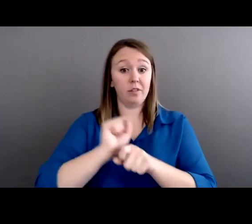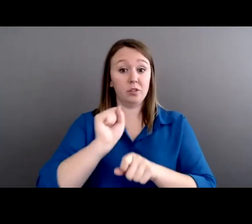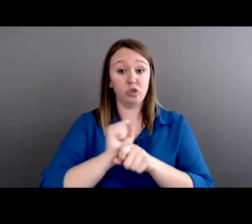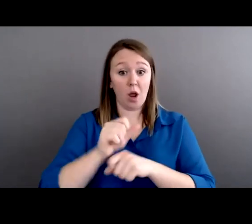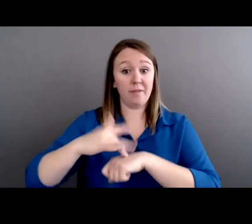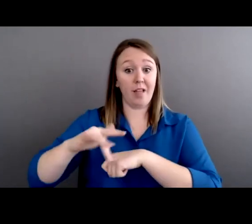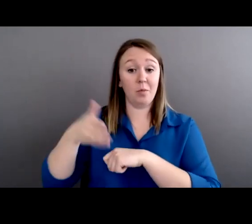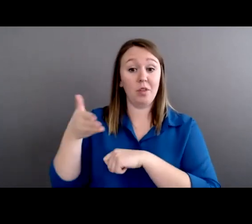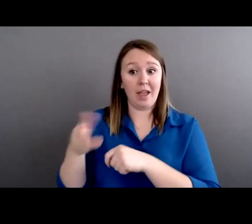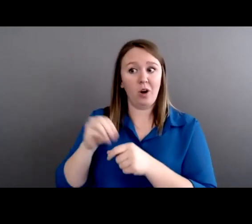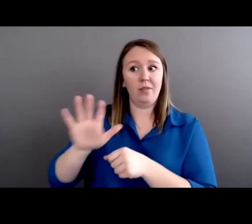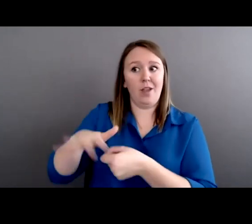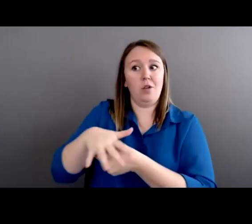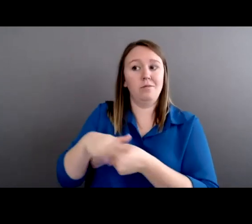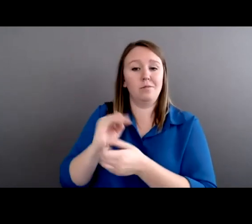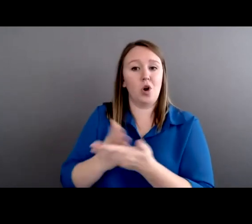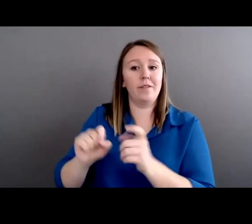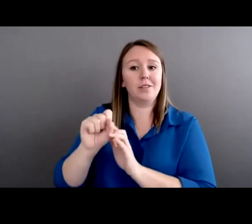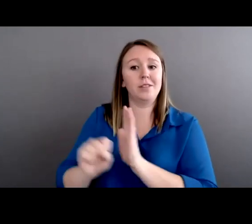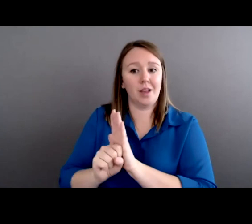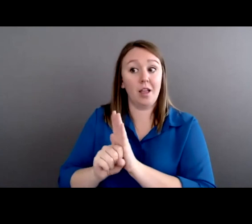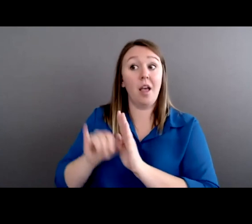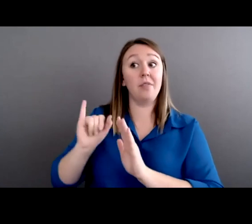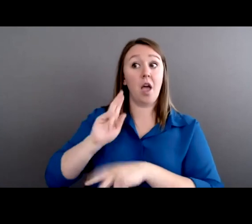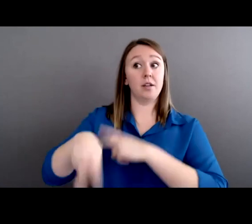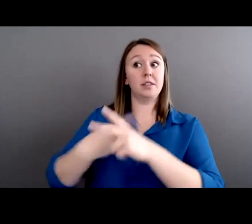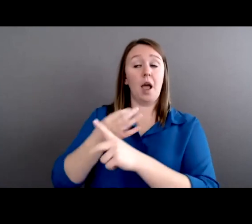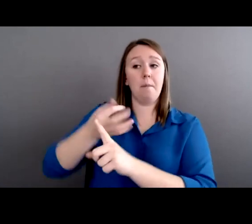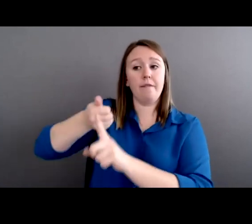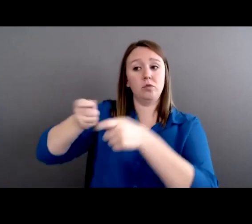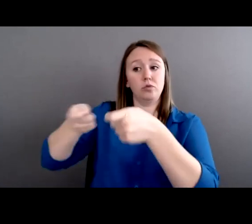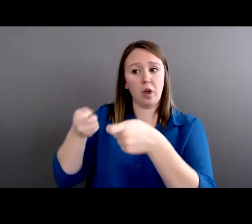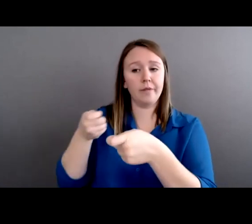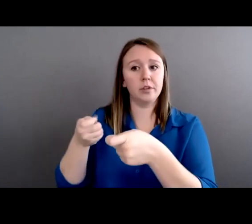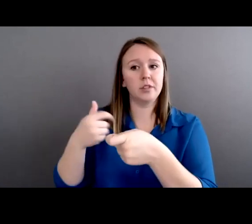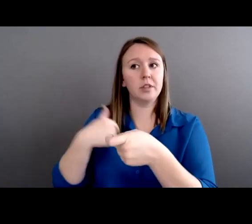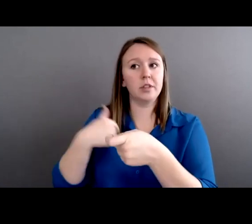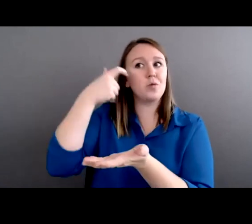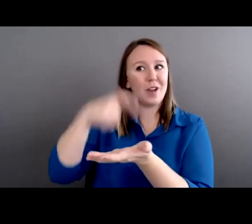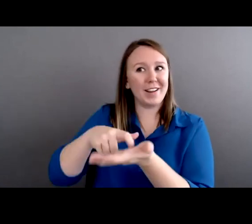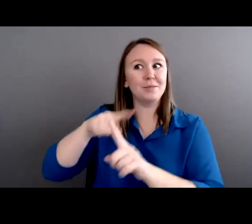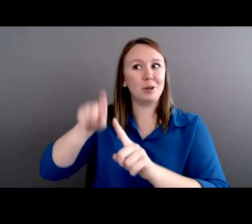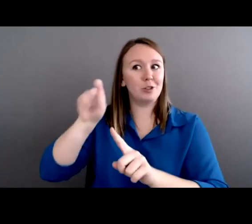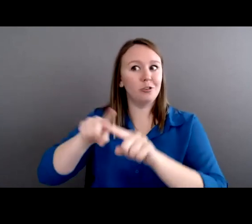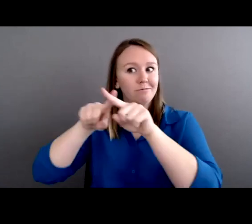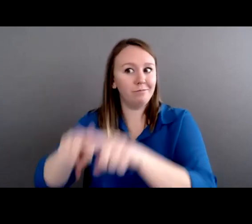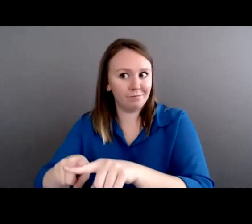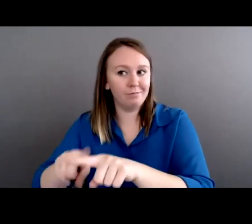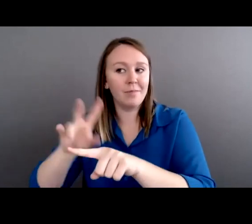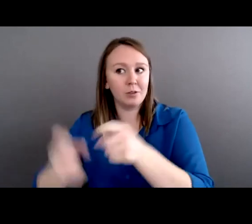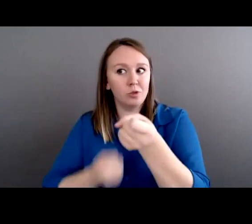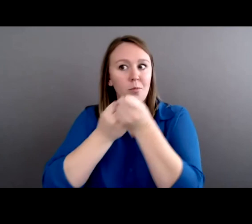the state. So that also is a form of sovereignty that we're not recognizing that we should be leaning on when it comes to influencing policy. So